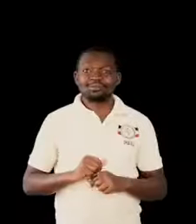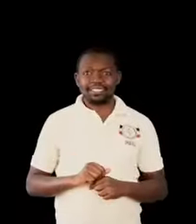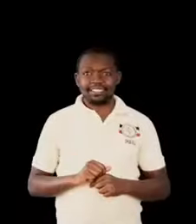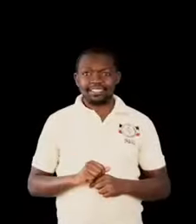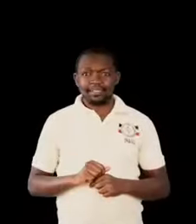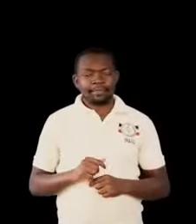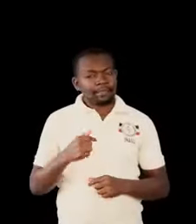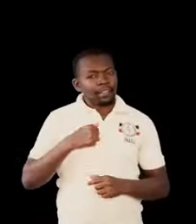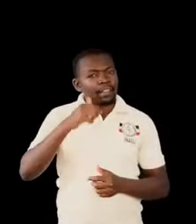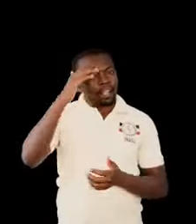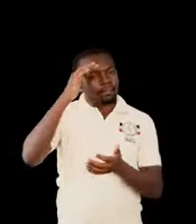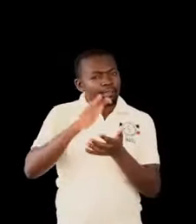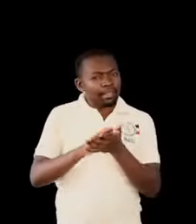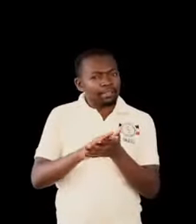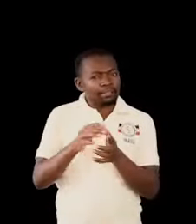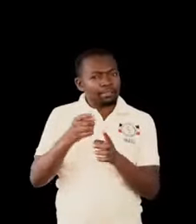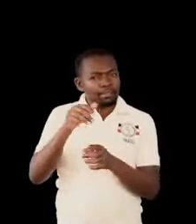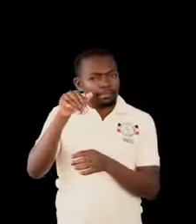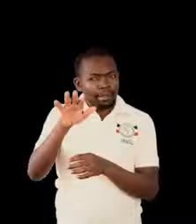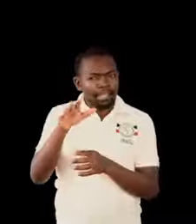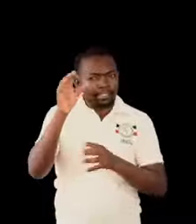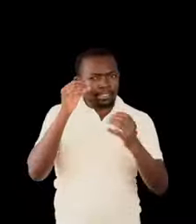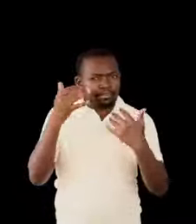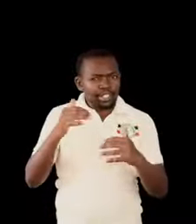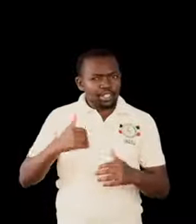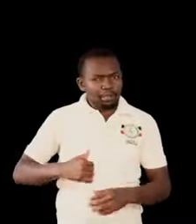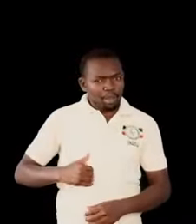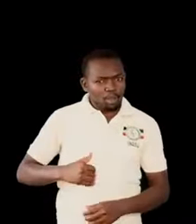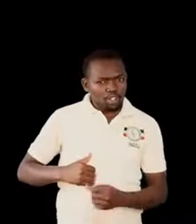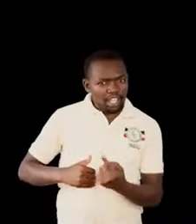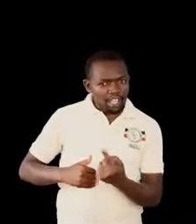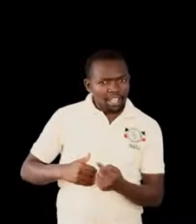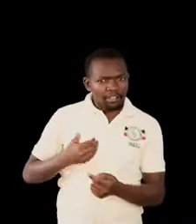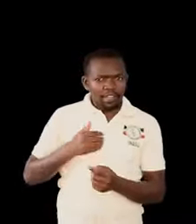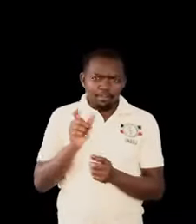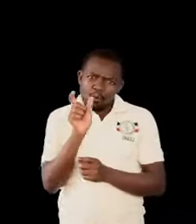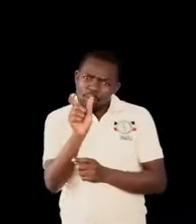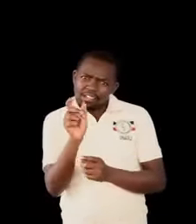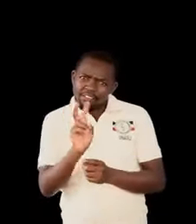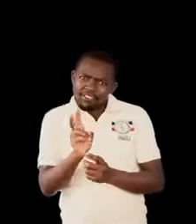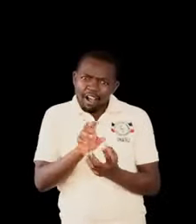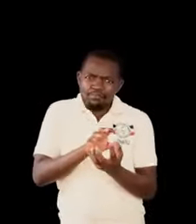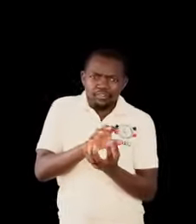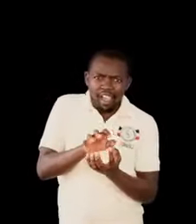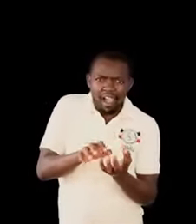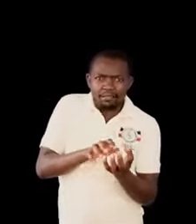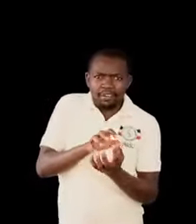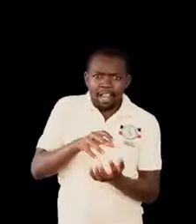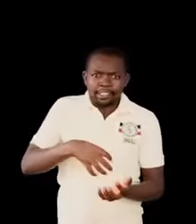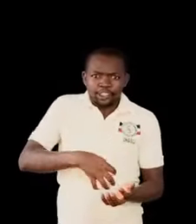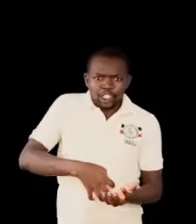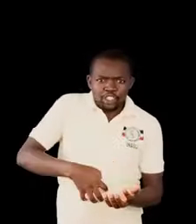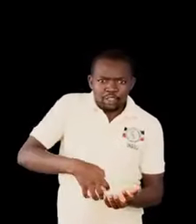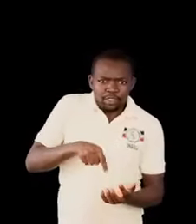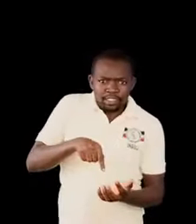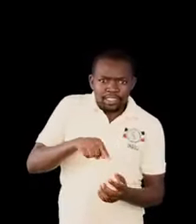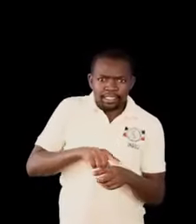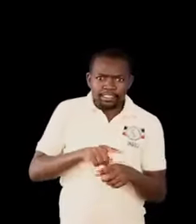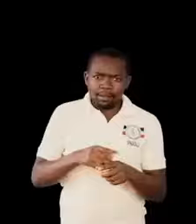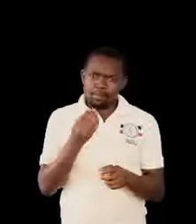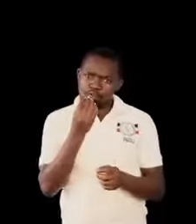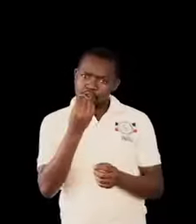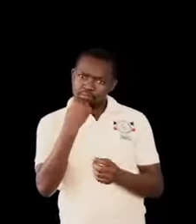I believe from your biology lessons, you have words like digestion. The process by which food is processed in the body.